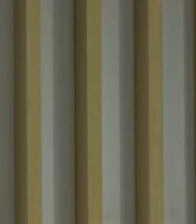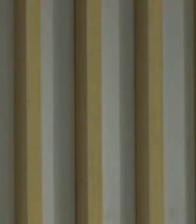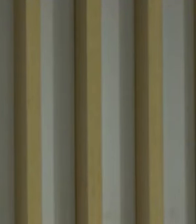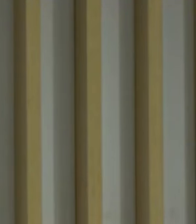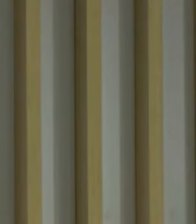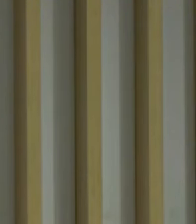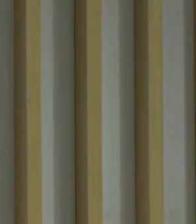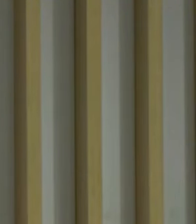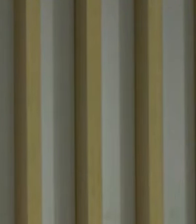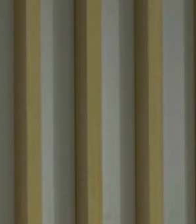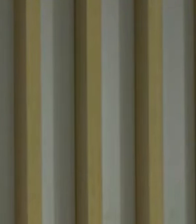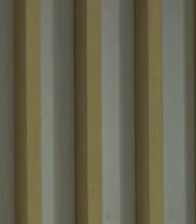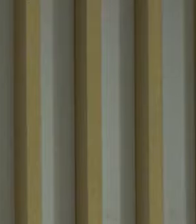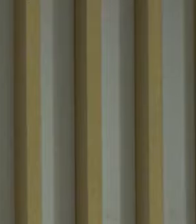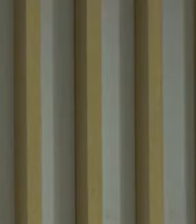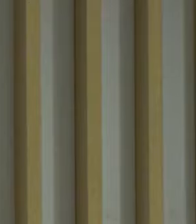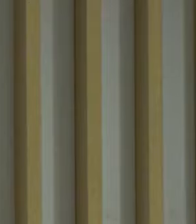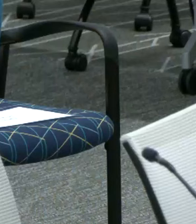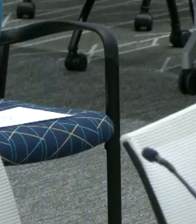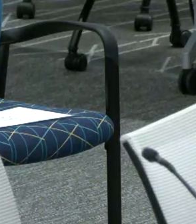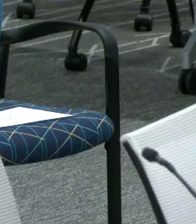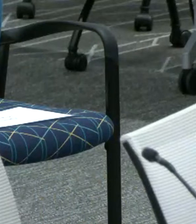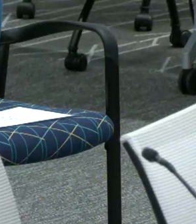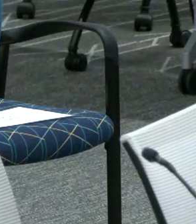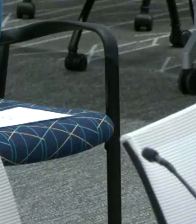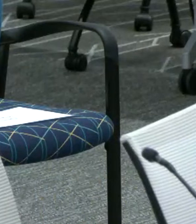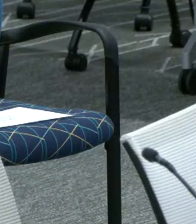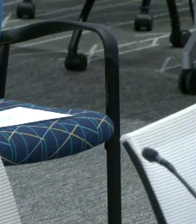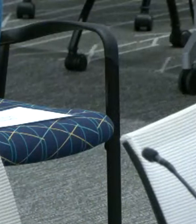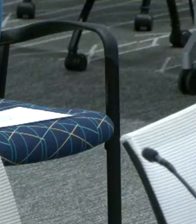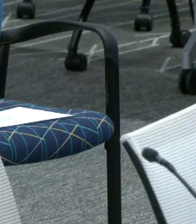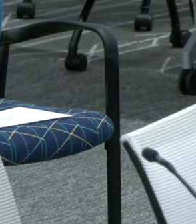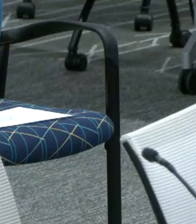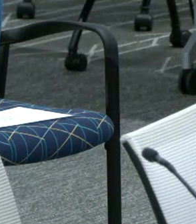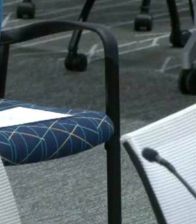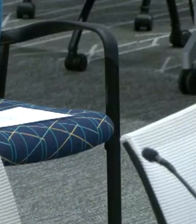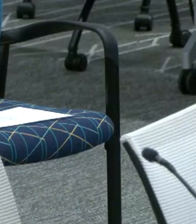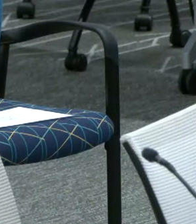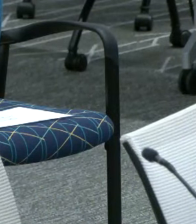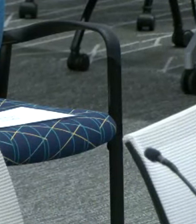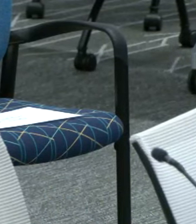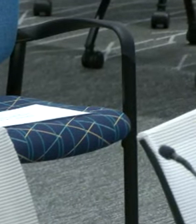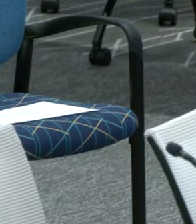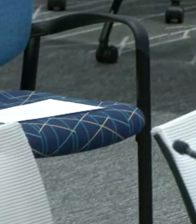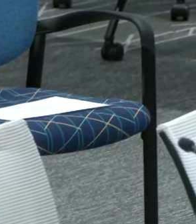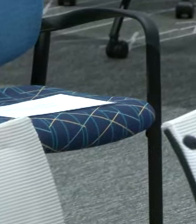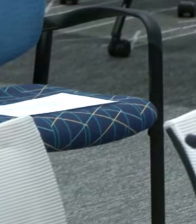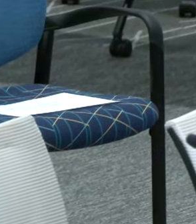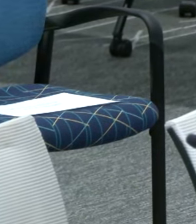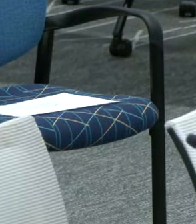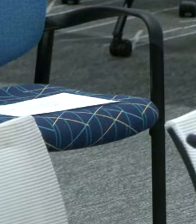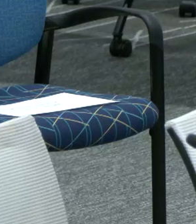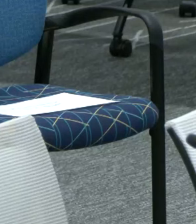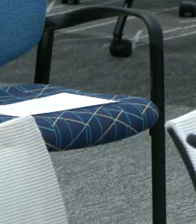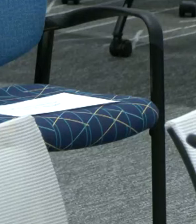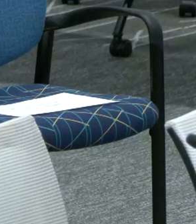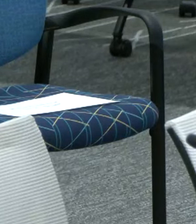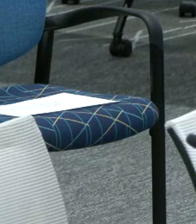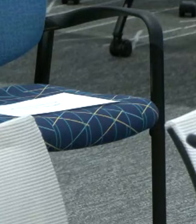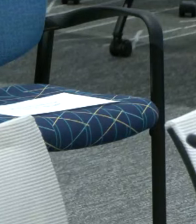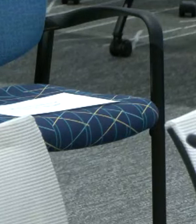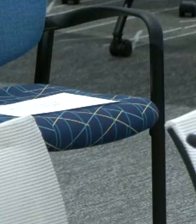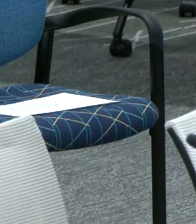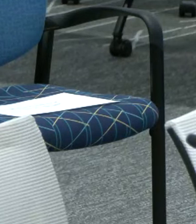Hi, Commissioner. When it comes to the current approach before, there was the full seat. There was